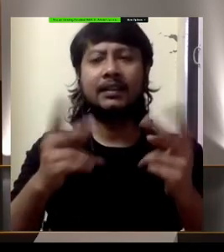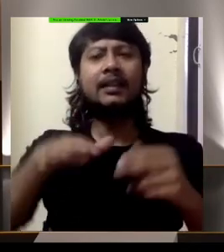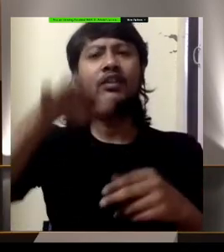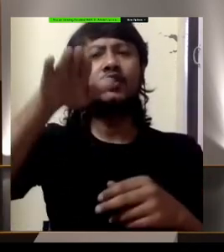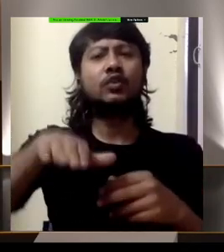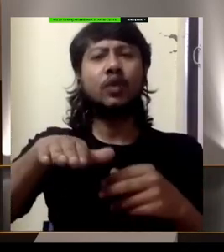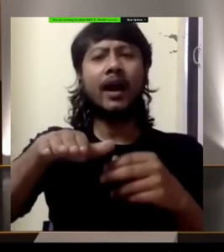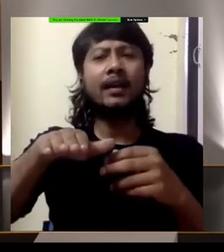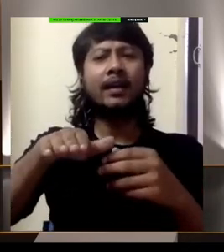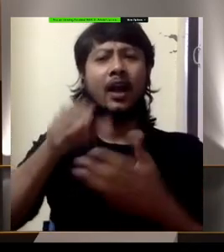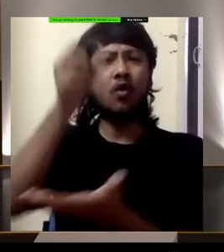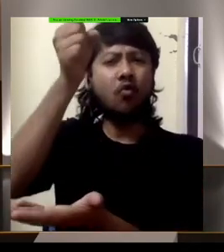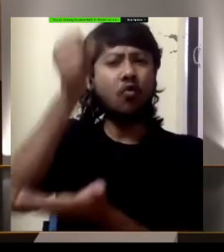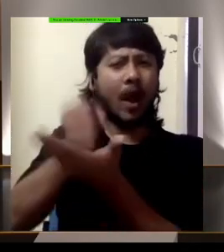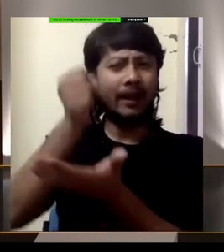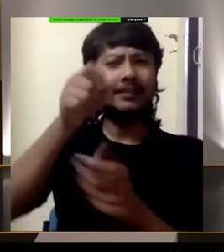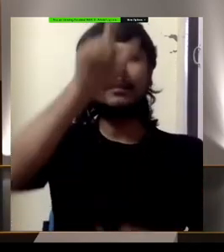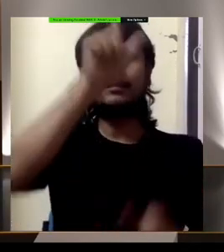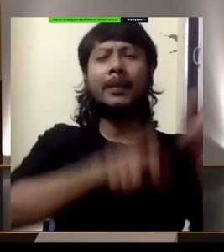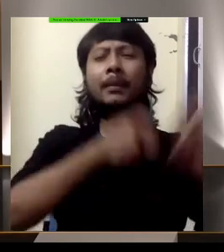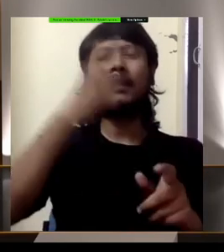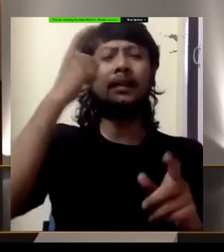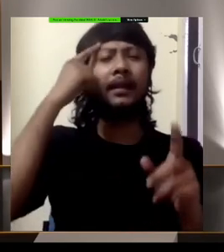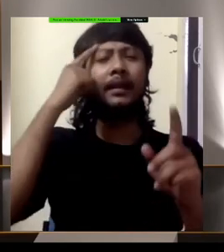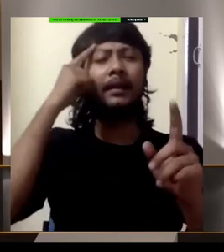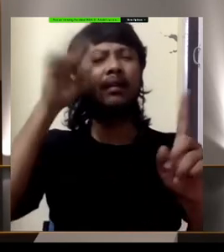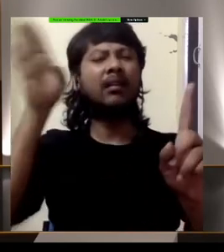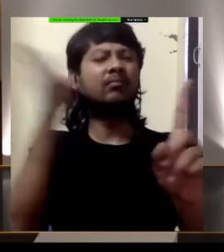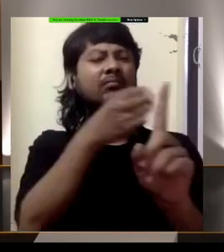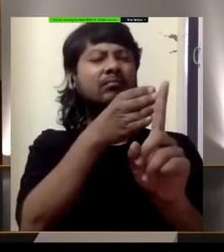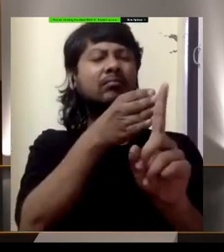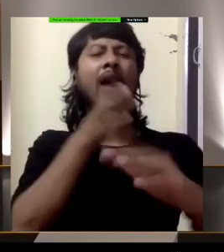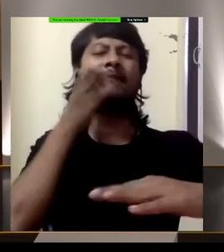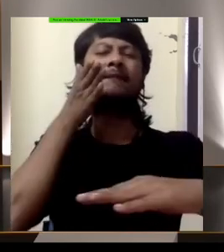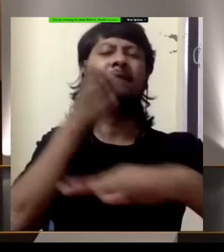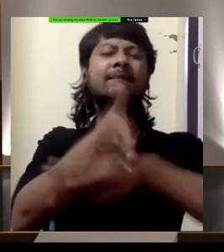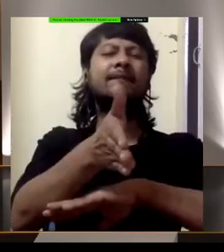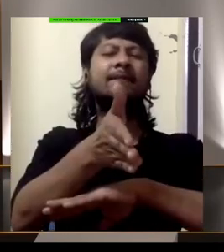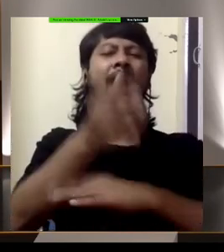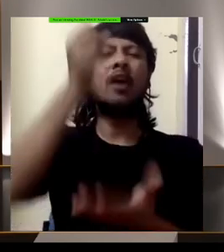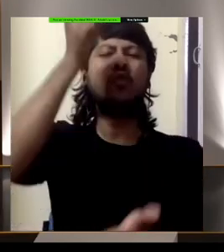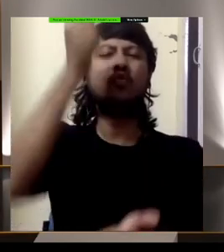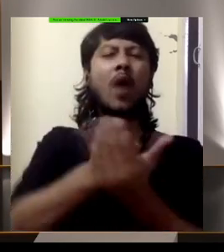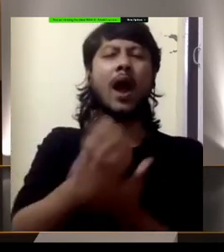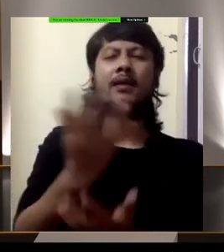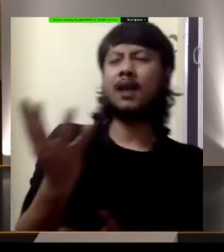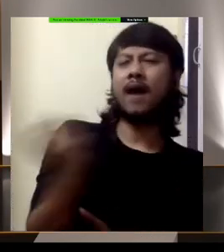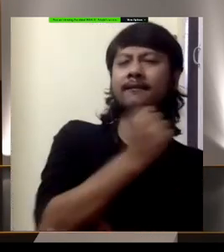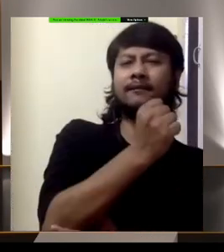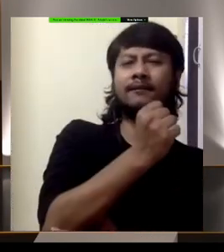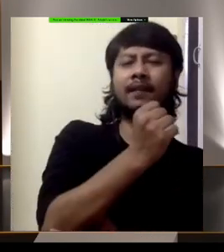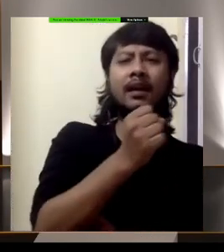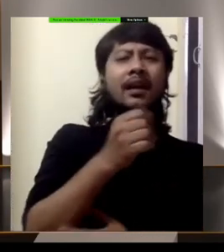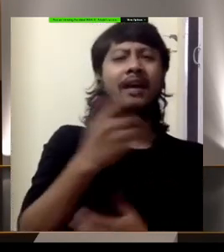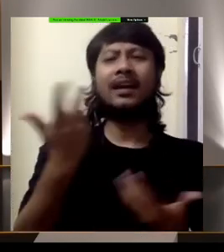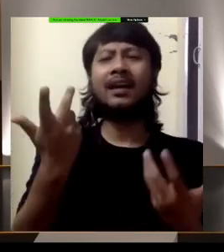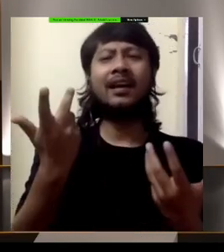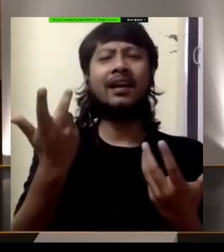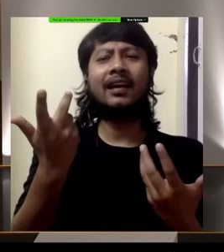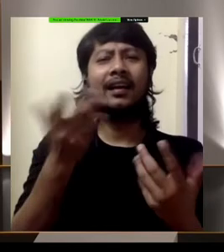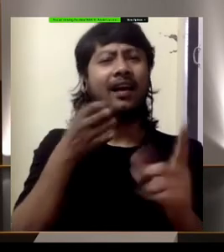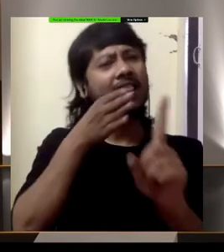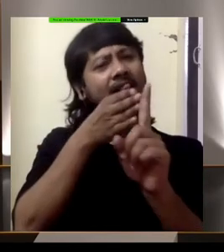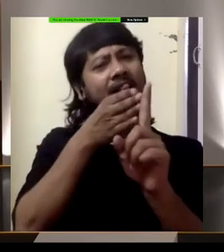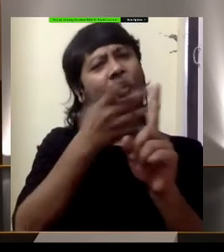of rights violation. But that's a limited way of looking at the whole issue of child rights.